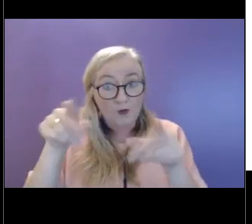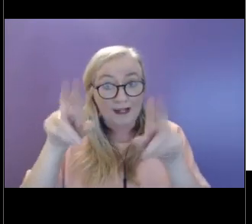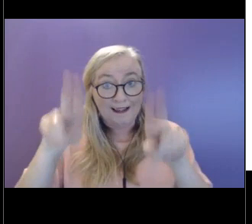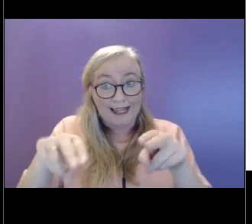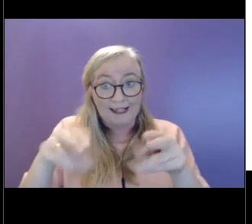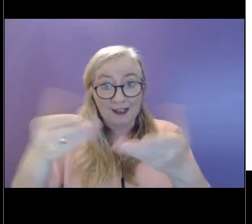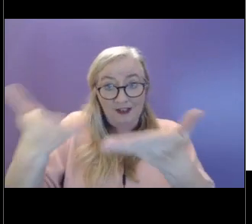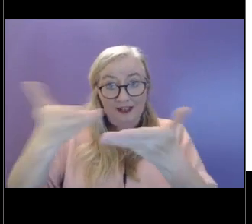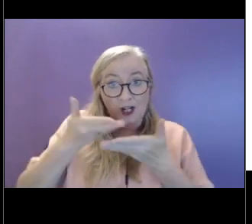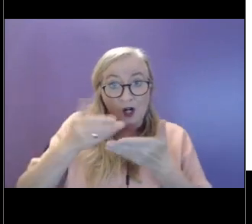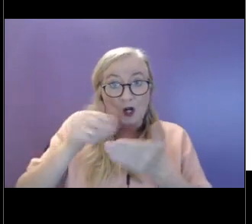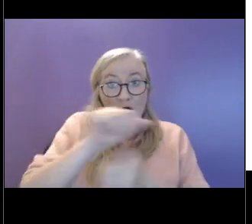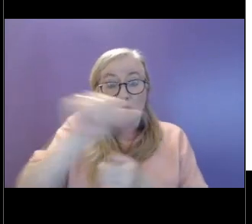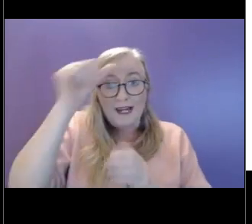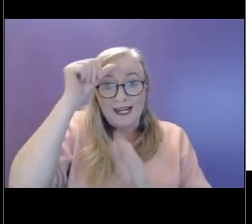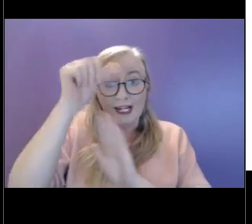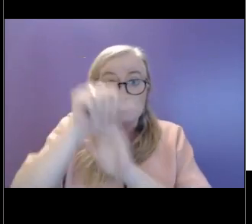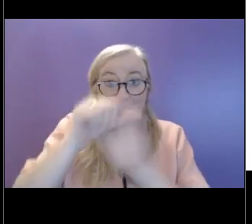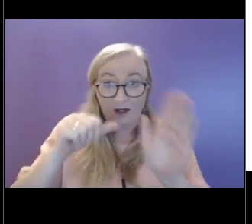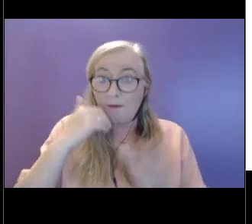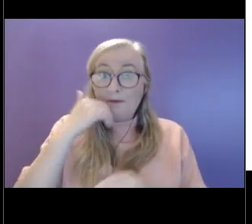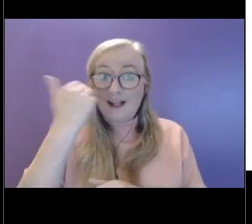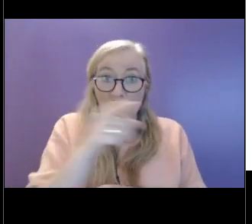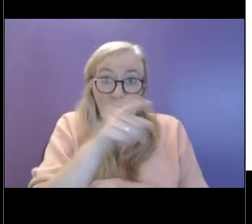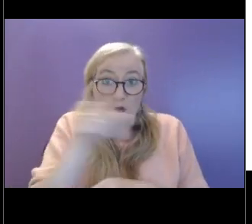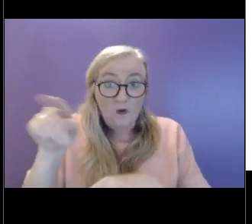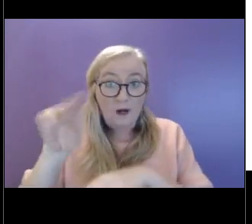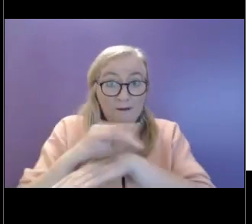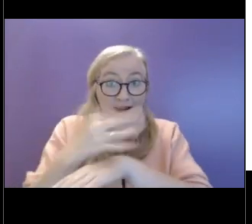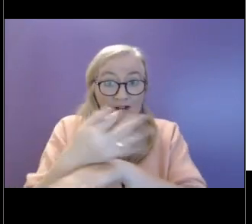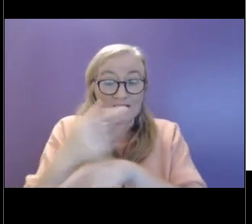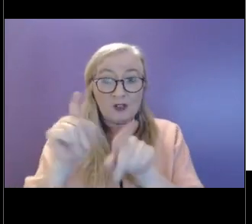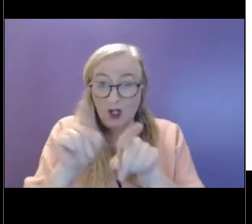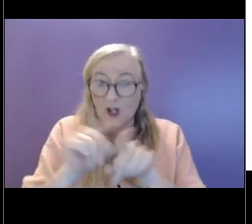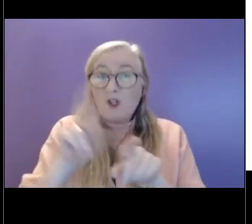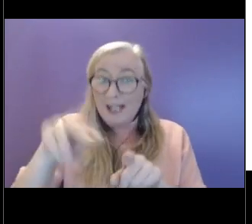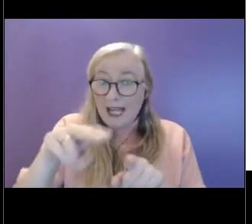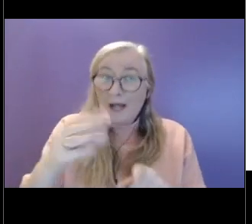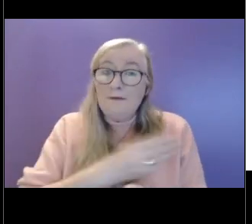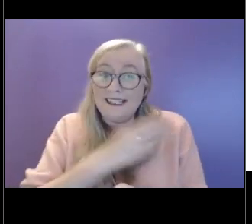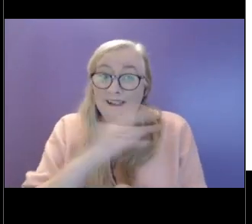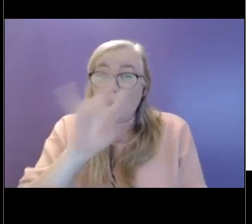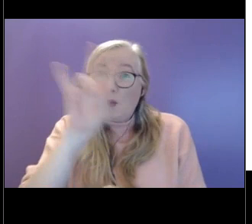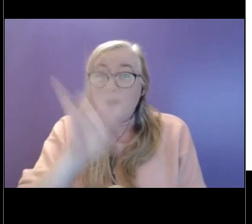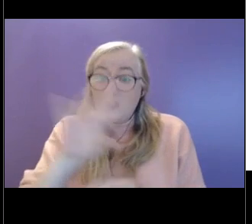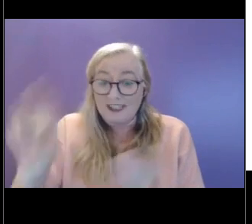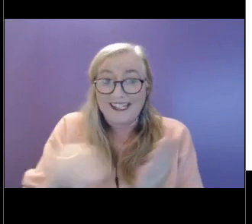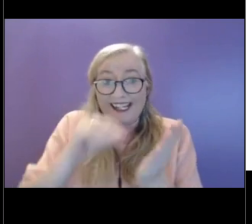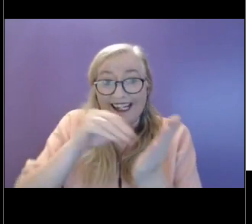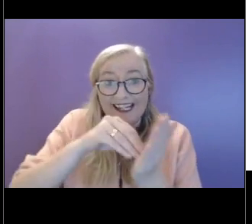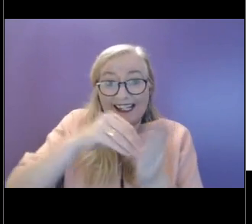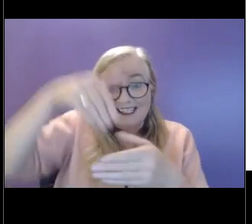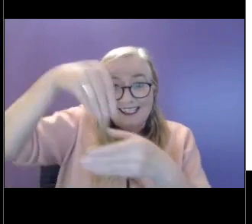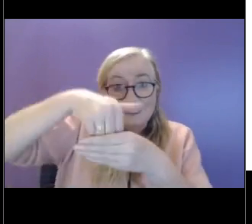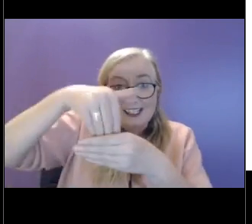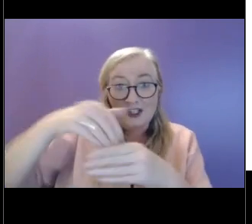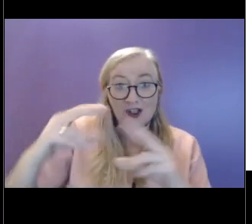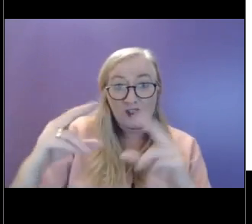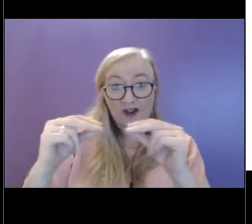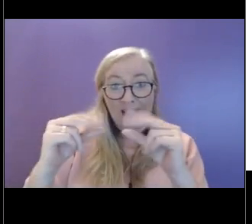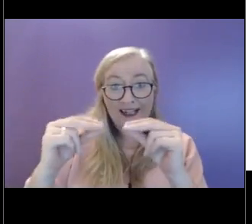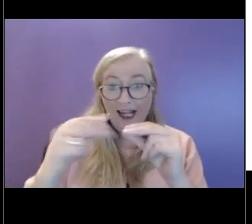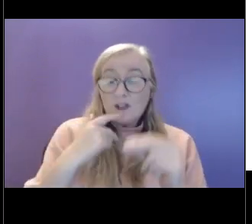as parents in this. So as Connor said, like, put questions into the chat box. And if you have resources yourselves that you